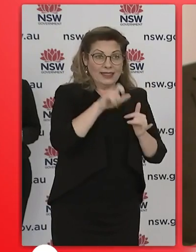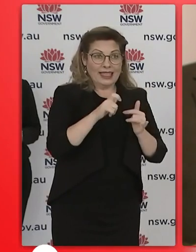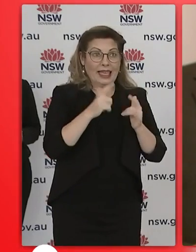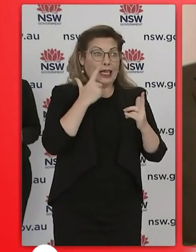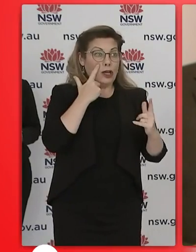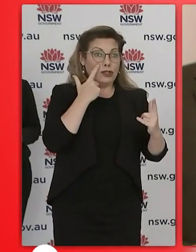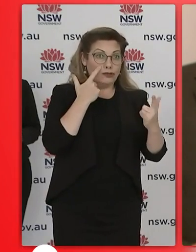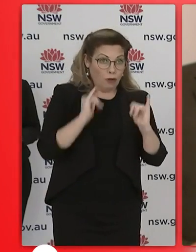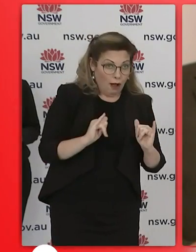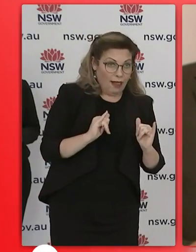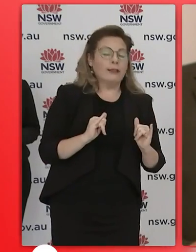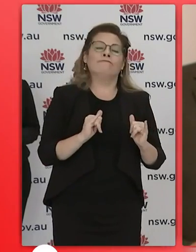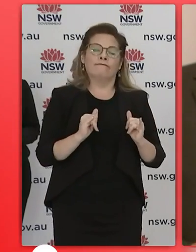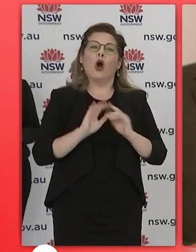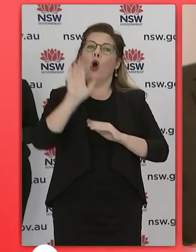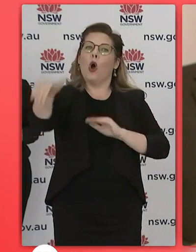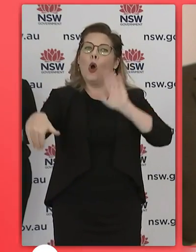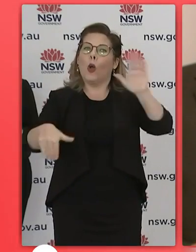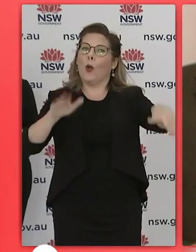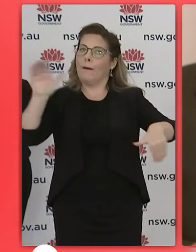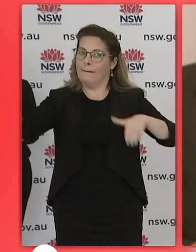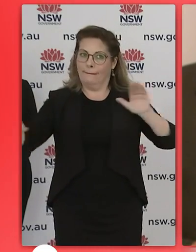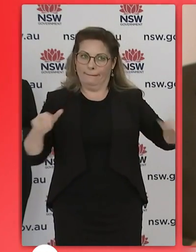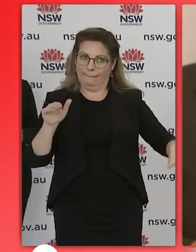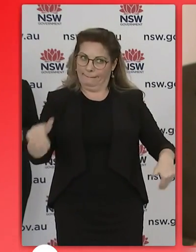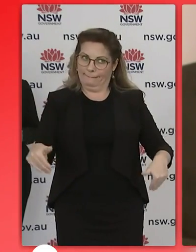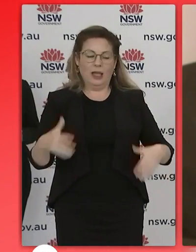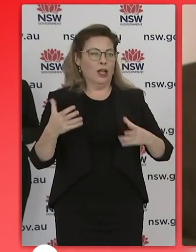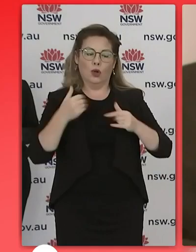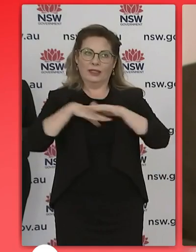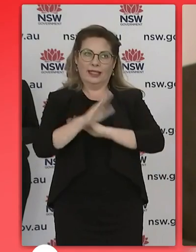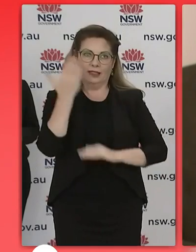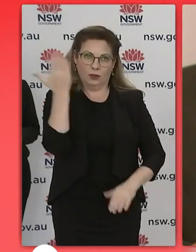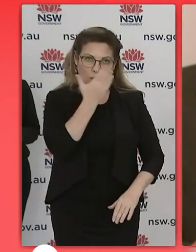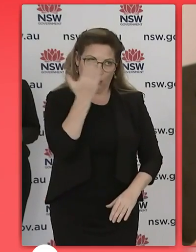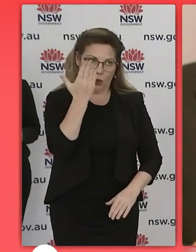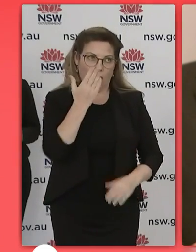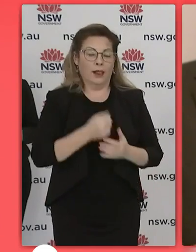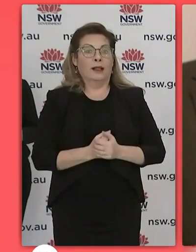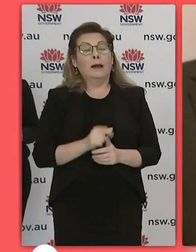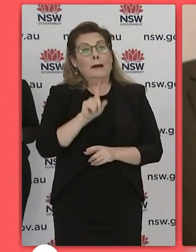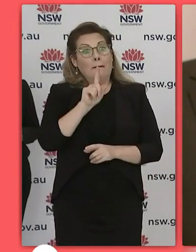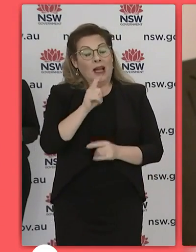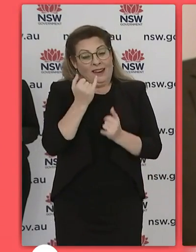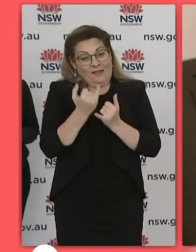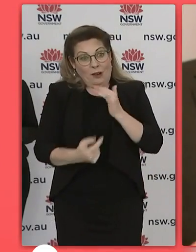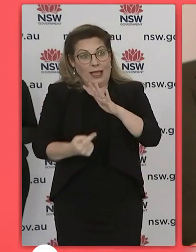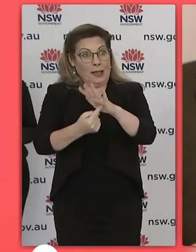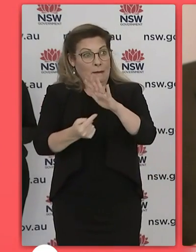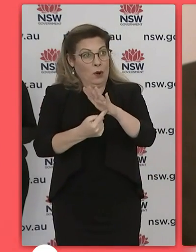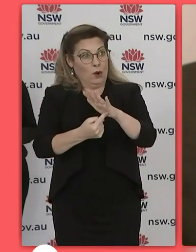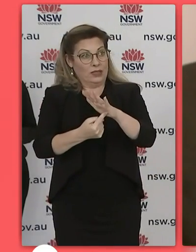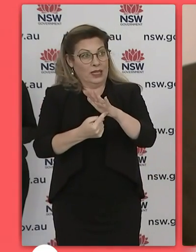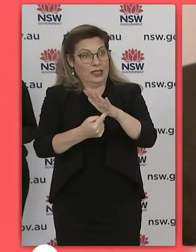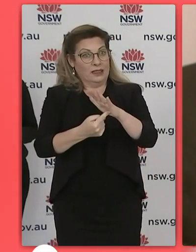but also obviously importantly from Monday next week at Kudos Bank Arena HSC students in